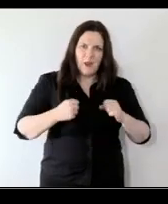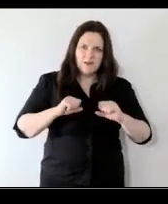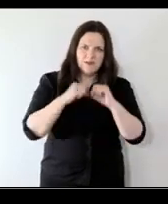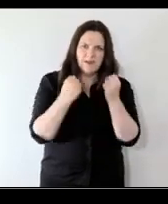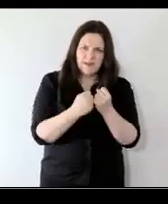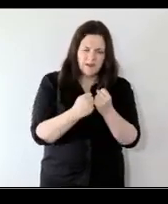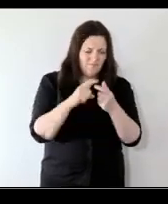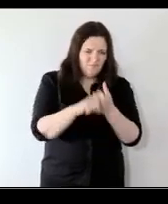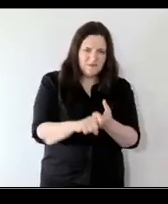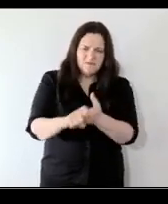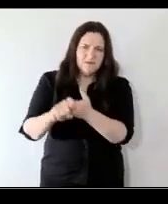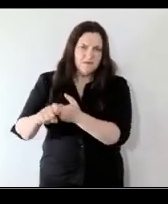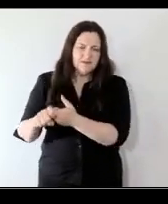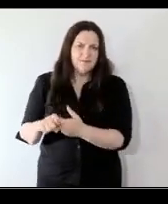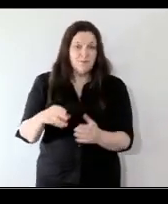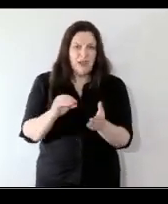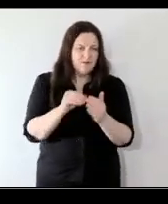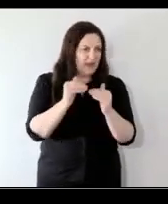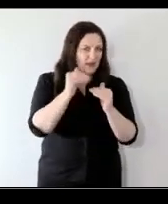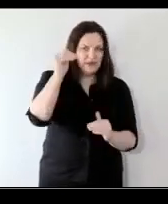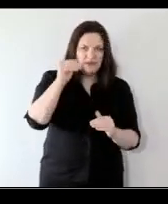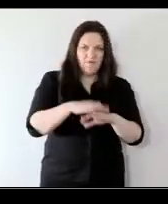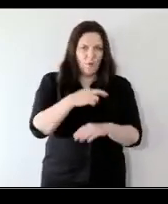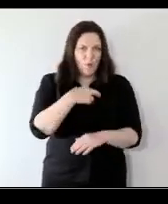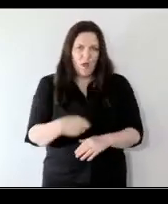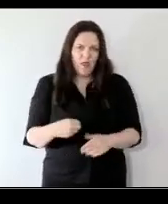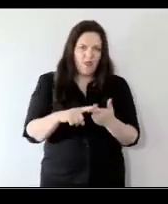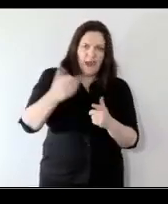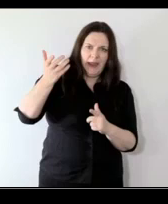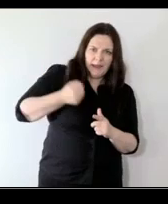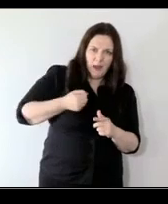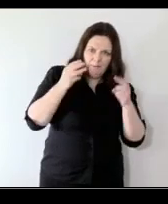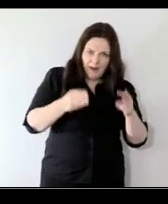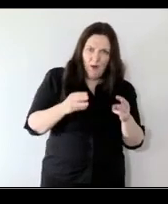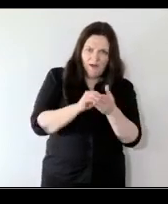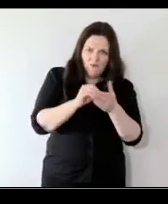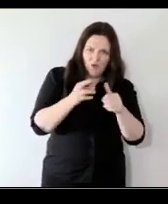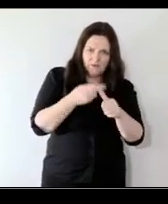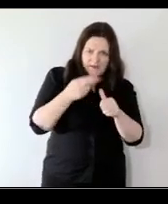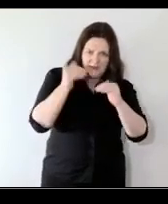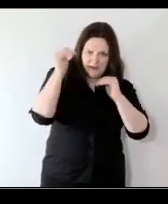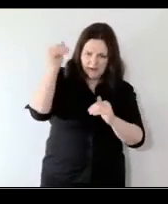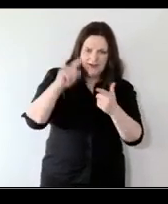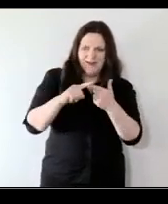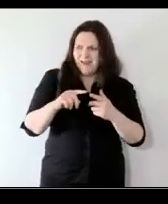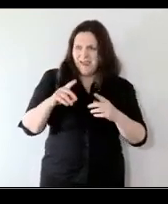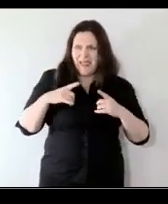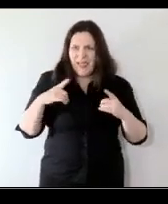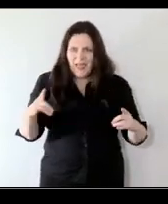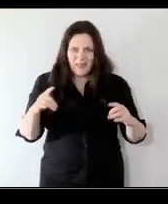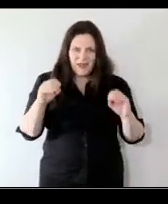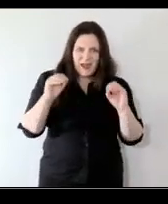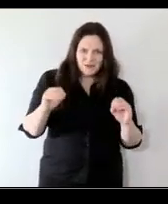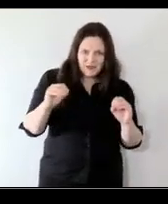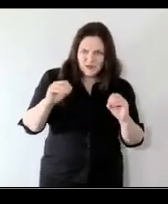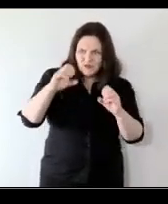you know we we had great inequalities of wealth of income of power inequalities of health and educational